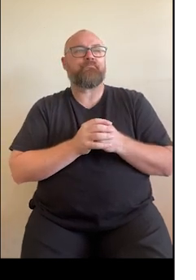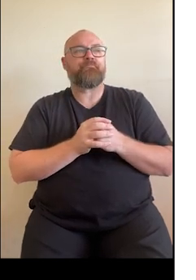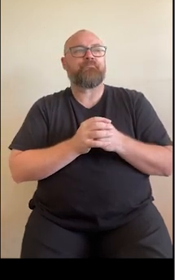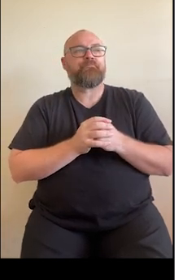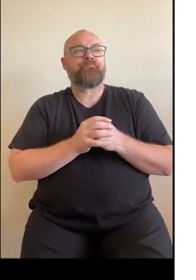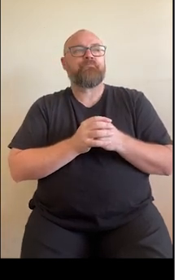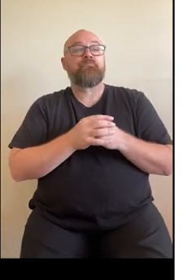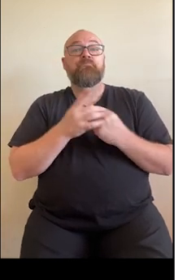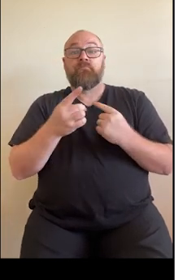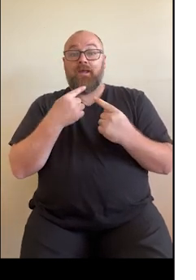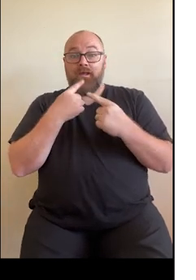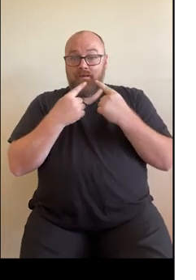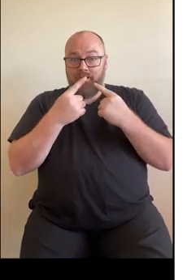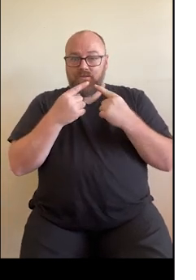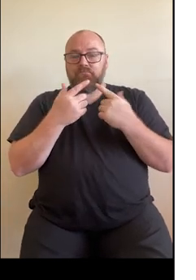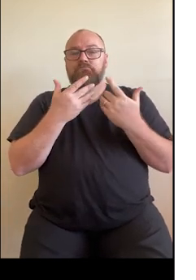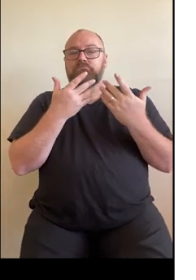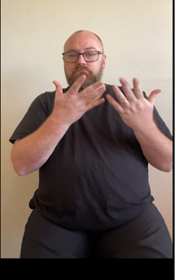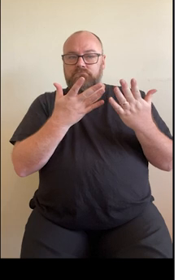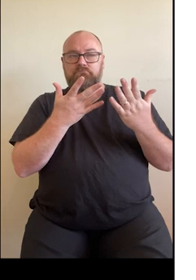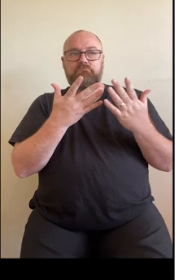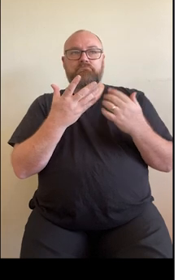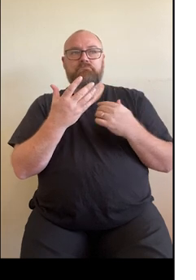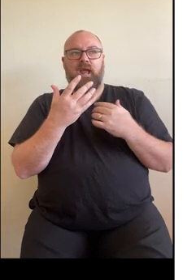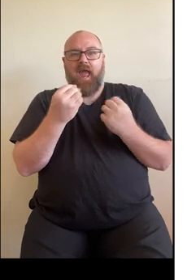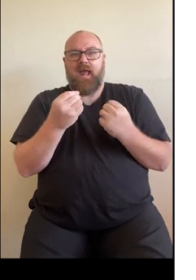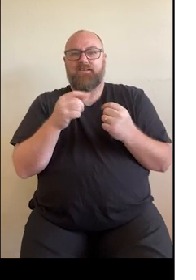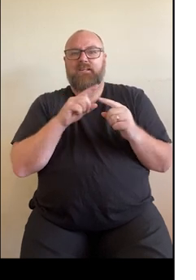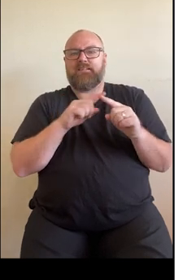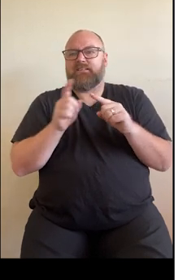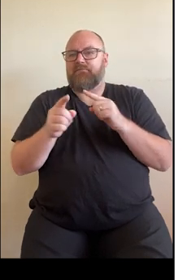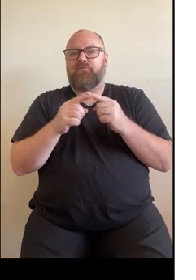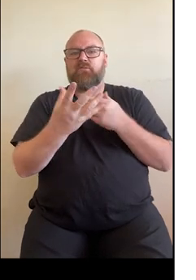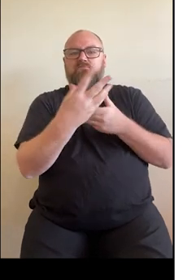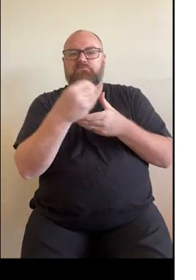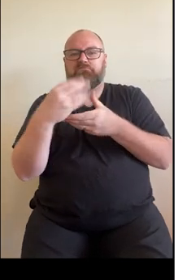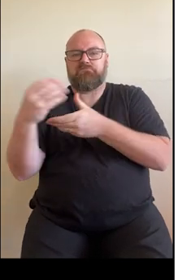Well, the information in your My Health Record may come from a few different sources.